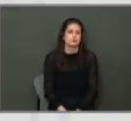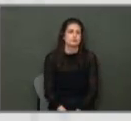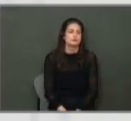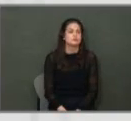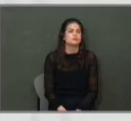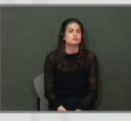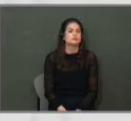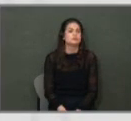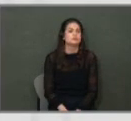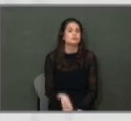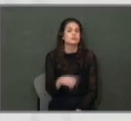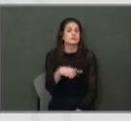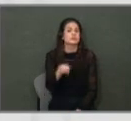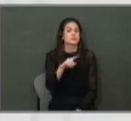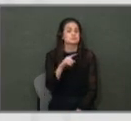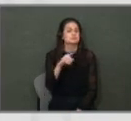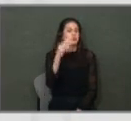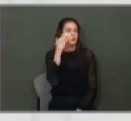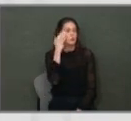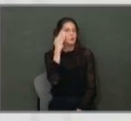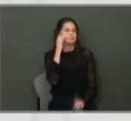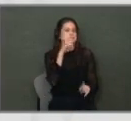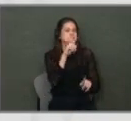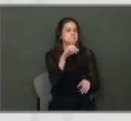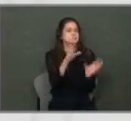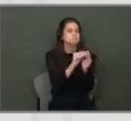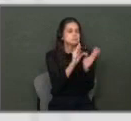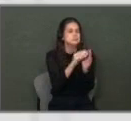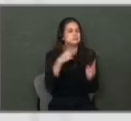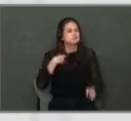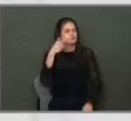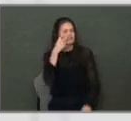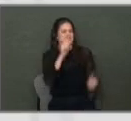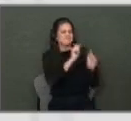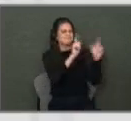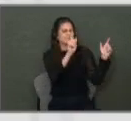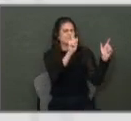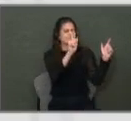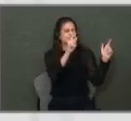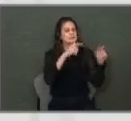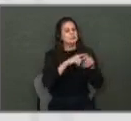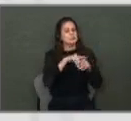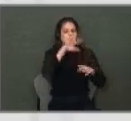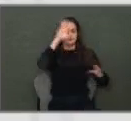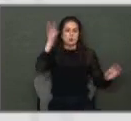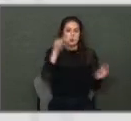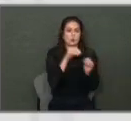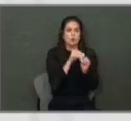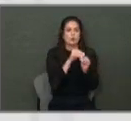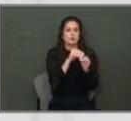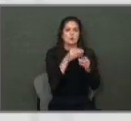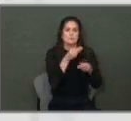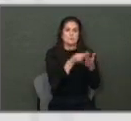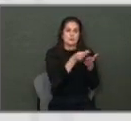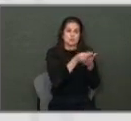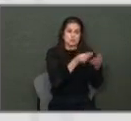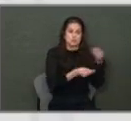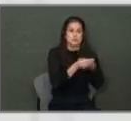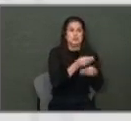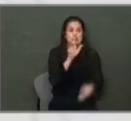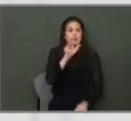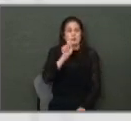So some of you who have come into these meetings before have seen this slide in the past. This is our total budget, $3.4 billion.